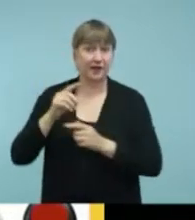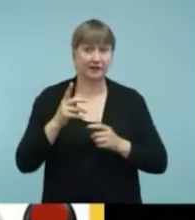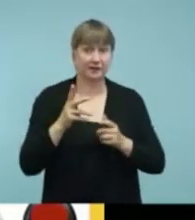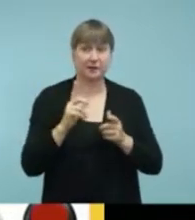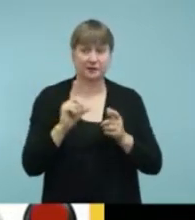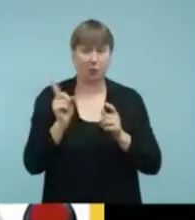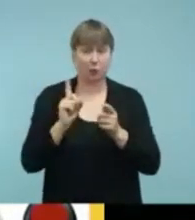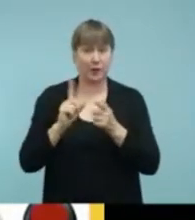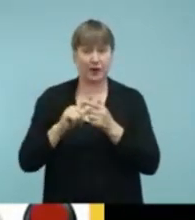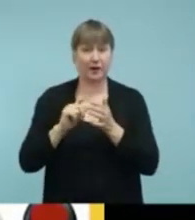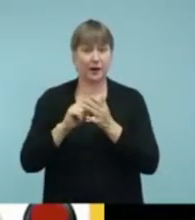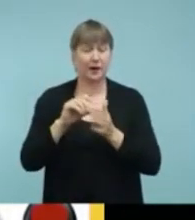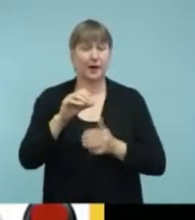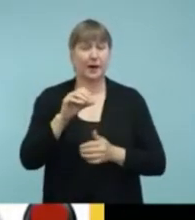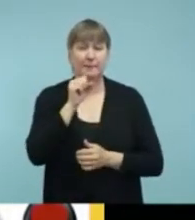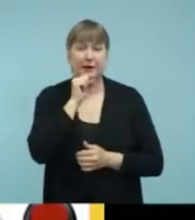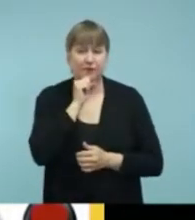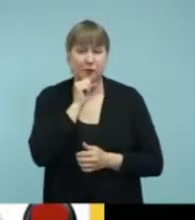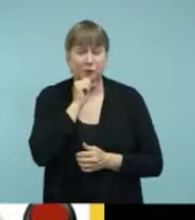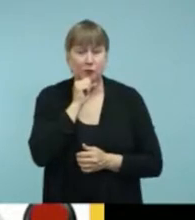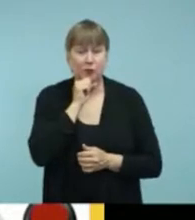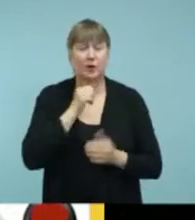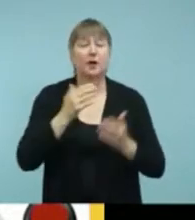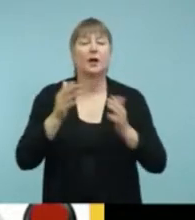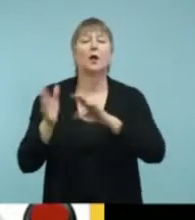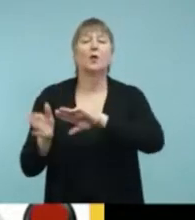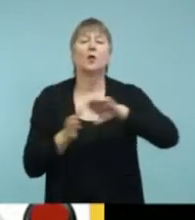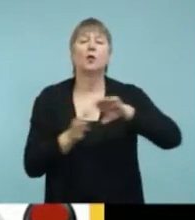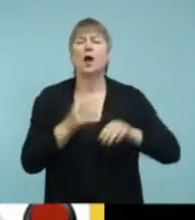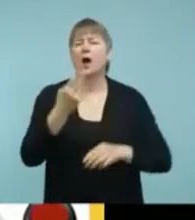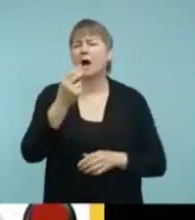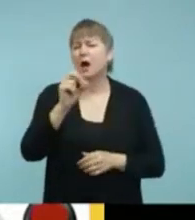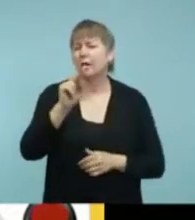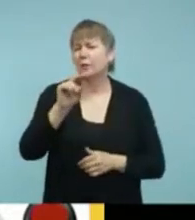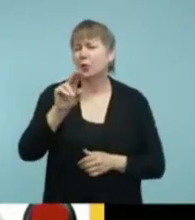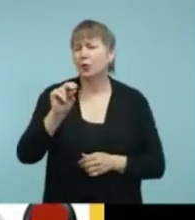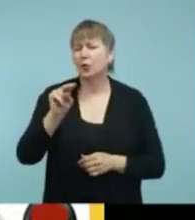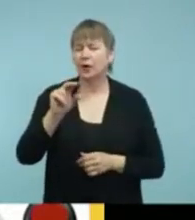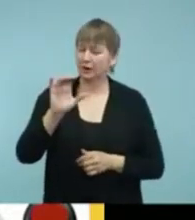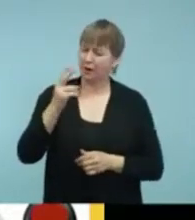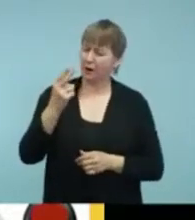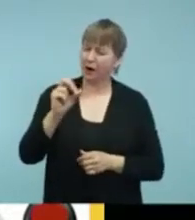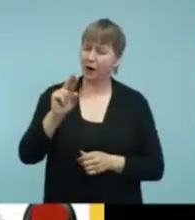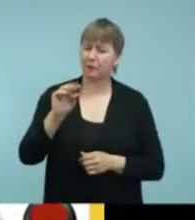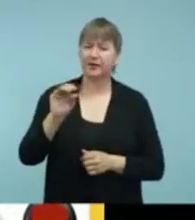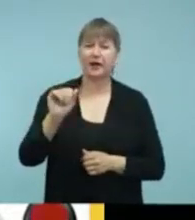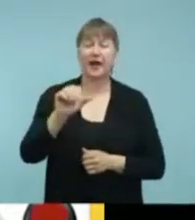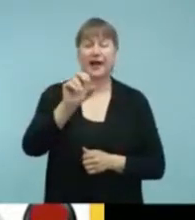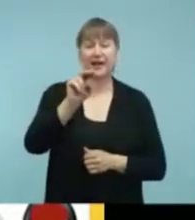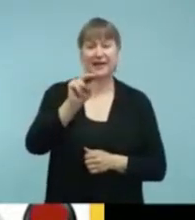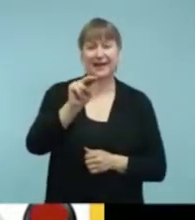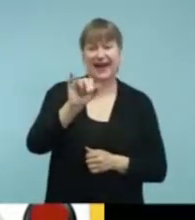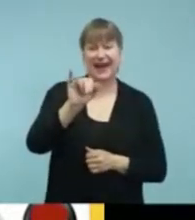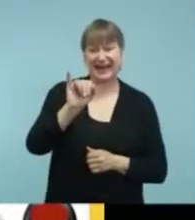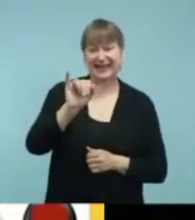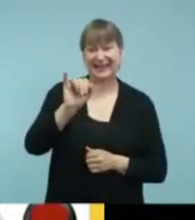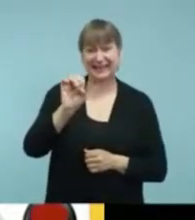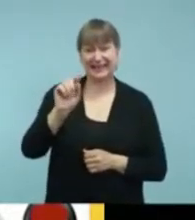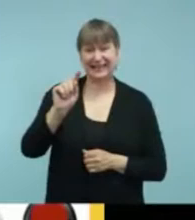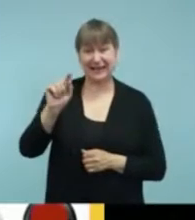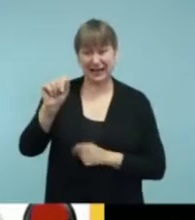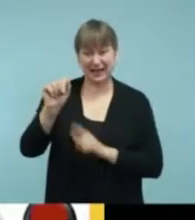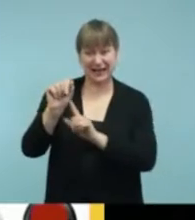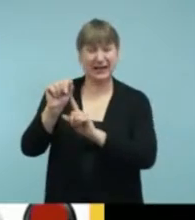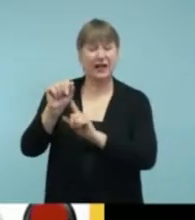be the Harmony processor or the Naida, N-A-I-D-A from Advanced